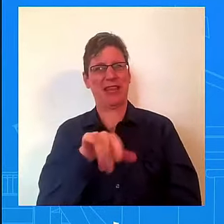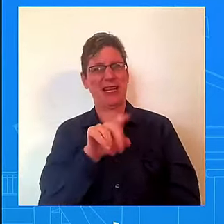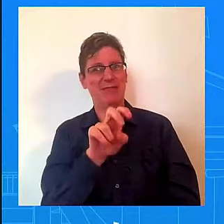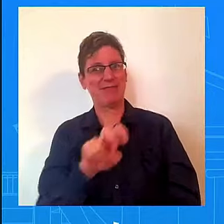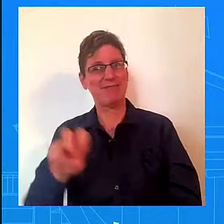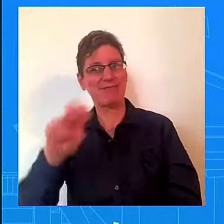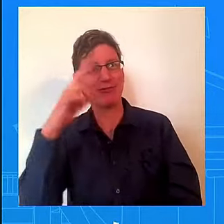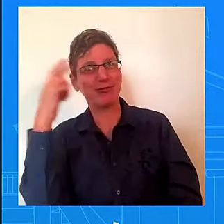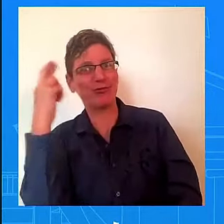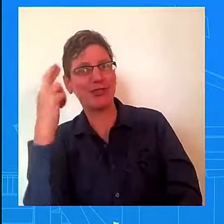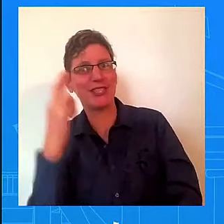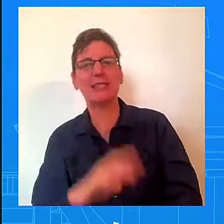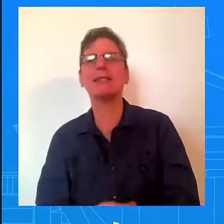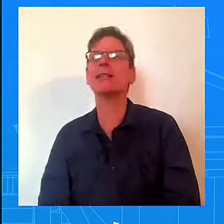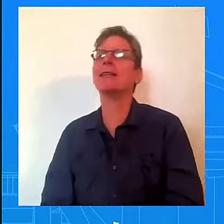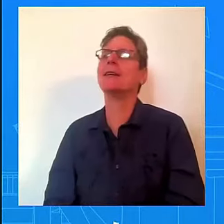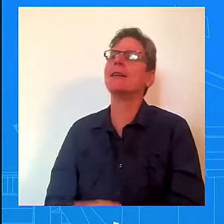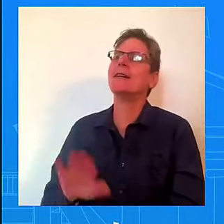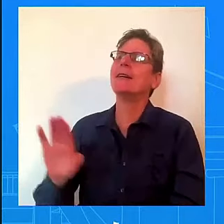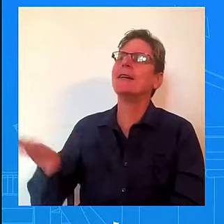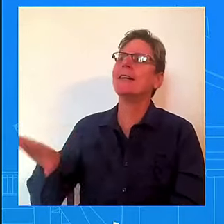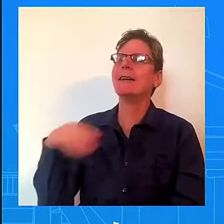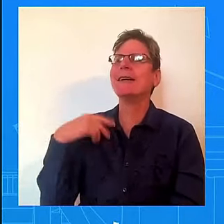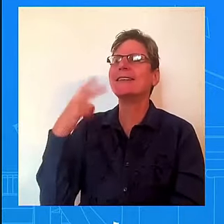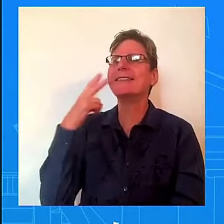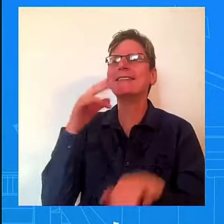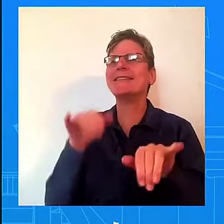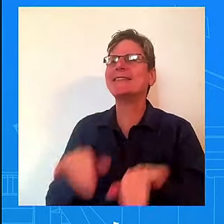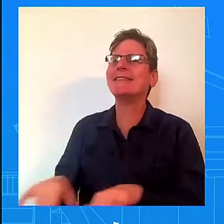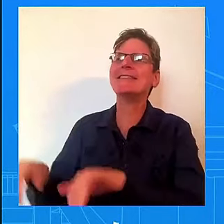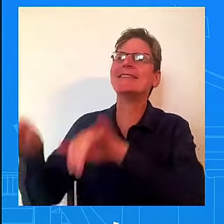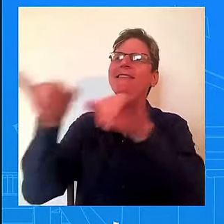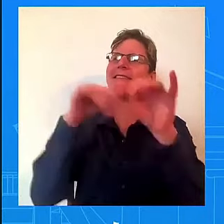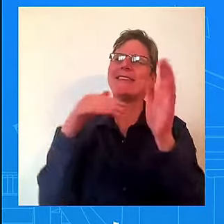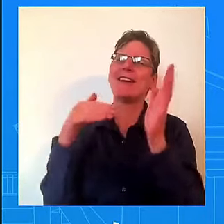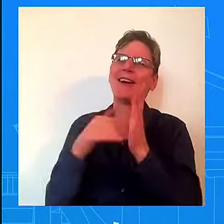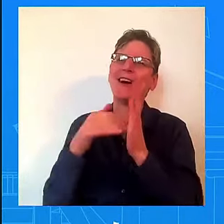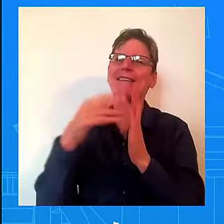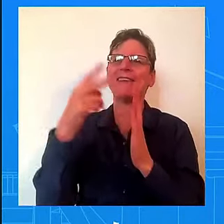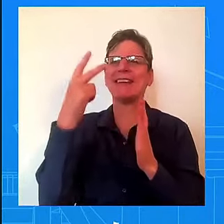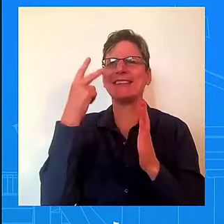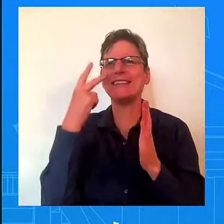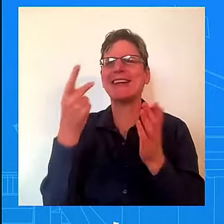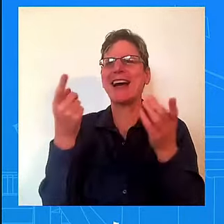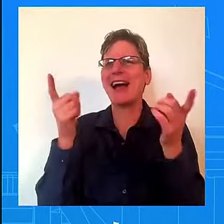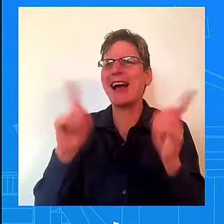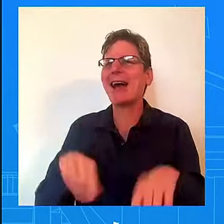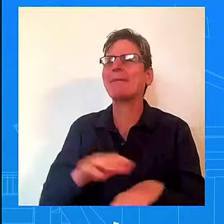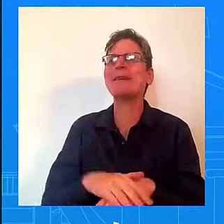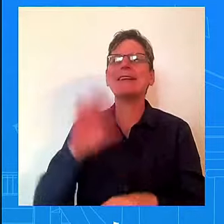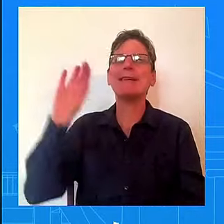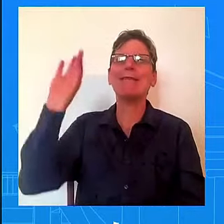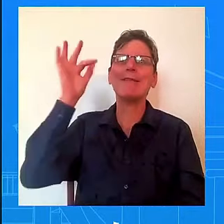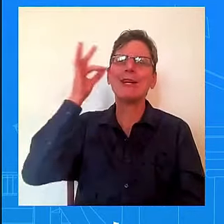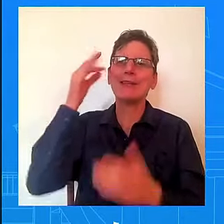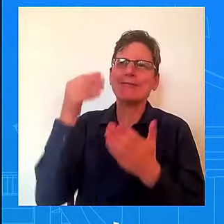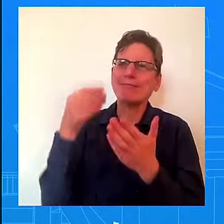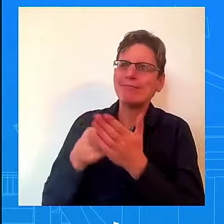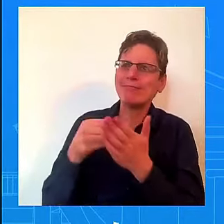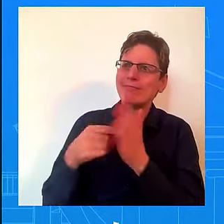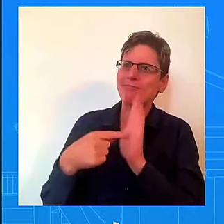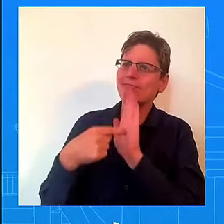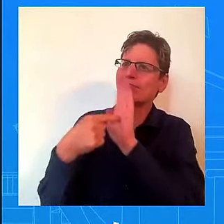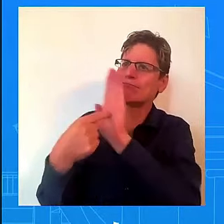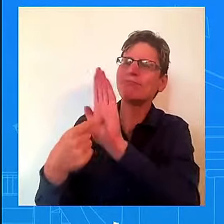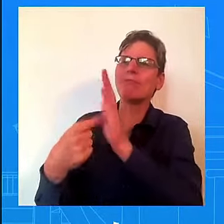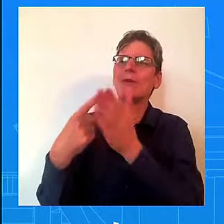law. And there's federal funding to see signs like that. I think I've seen it across the country when